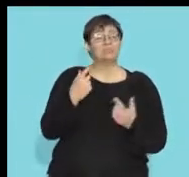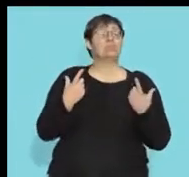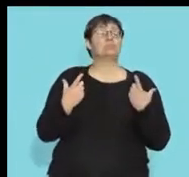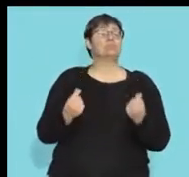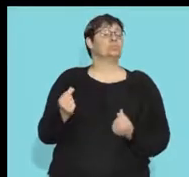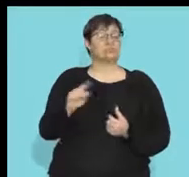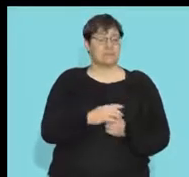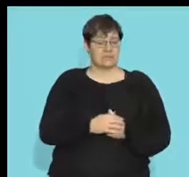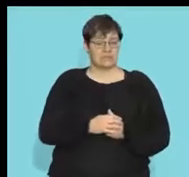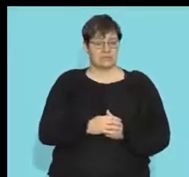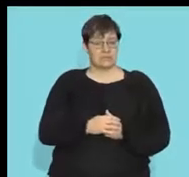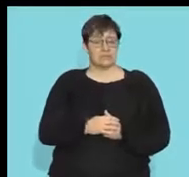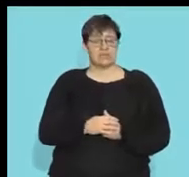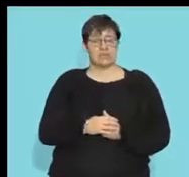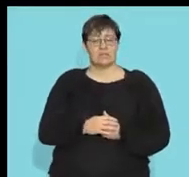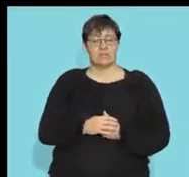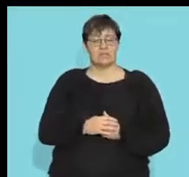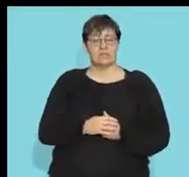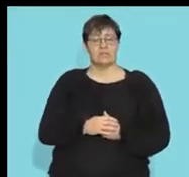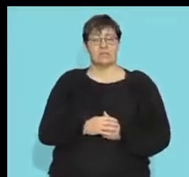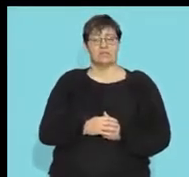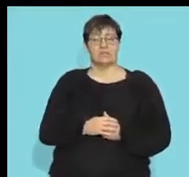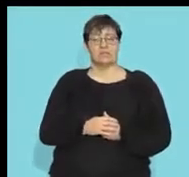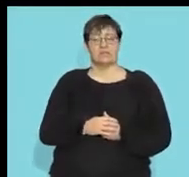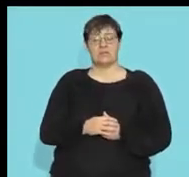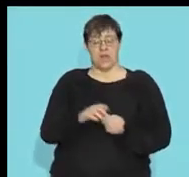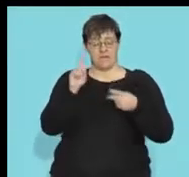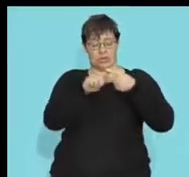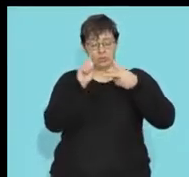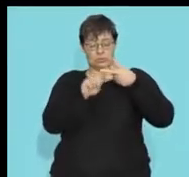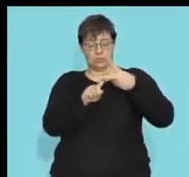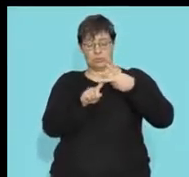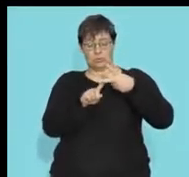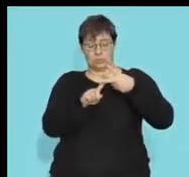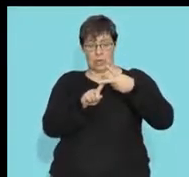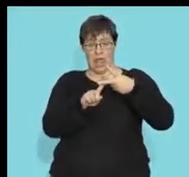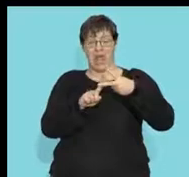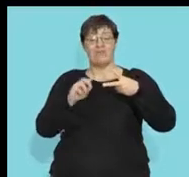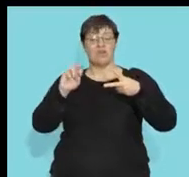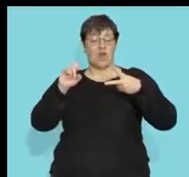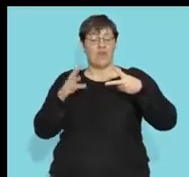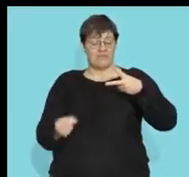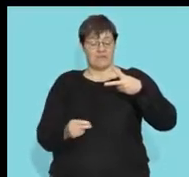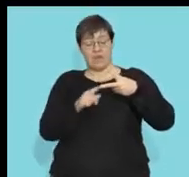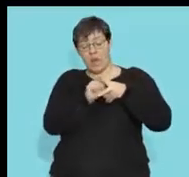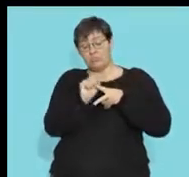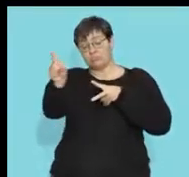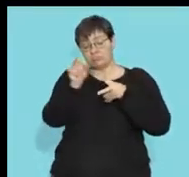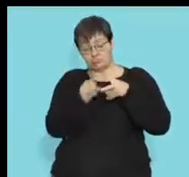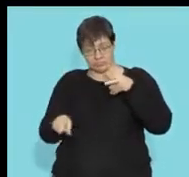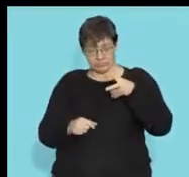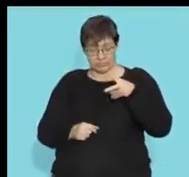oblongata does is it sends two messages so it's two a nerve and it's two